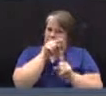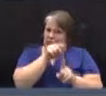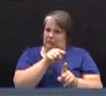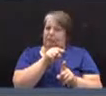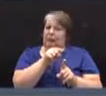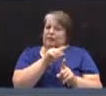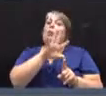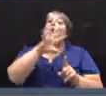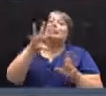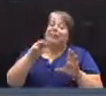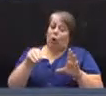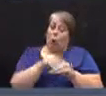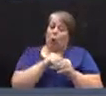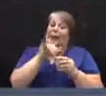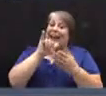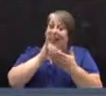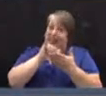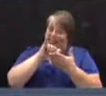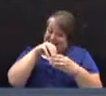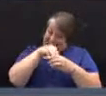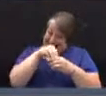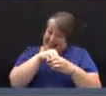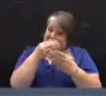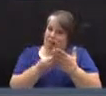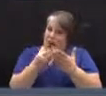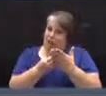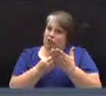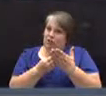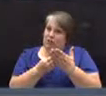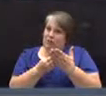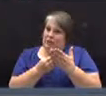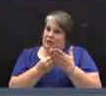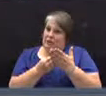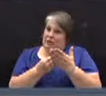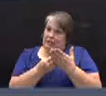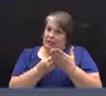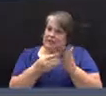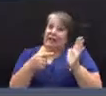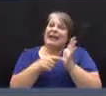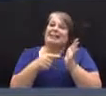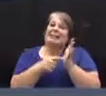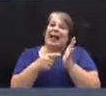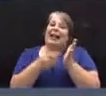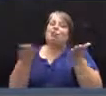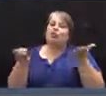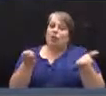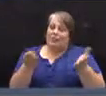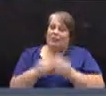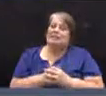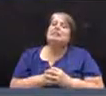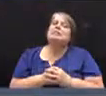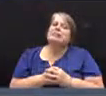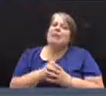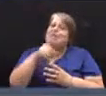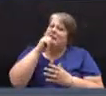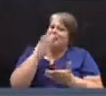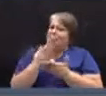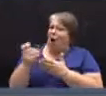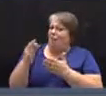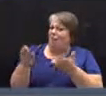within the budget debt service is something we can discuss because it's part of the budget.